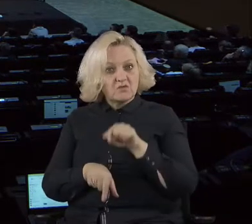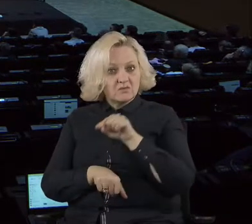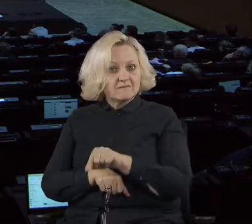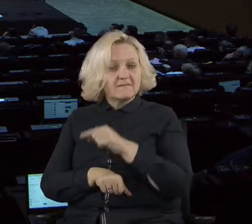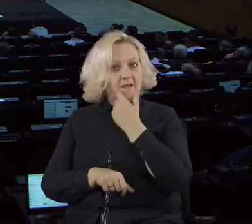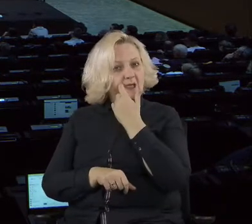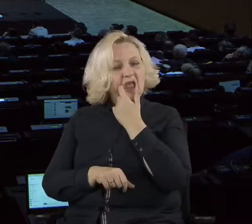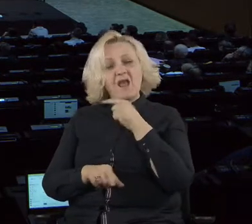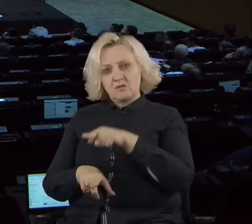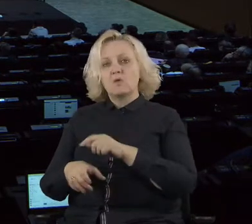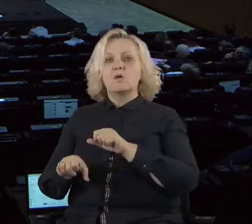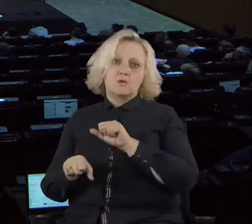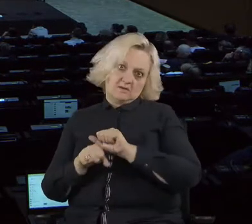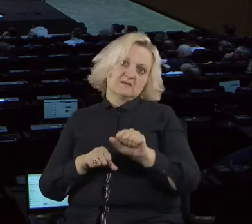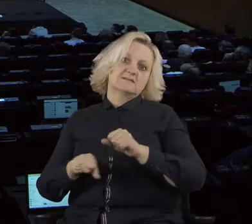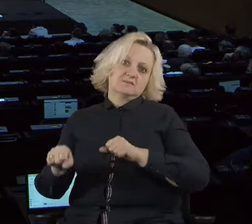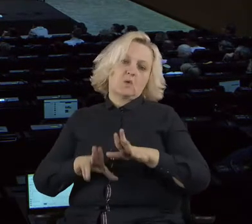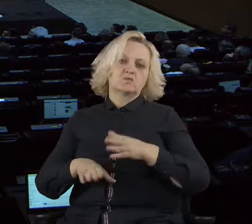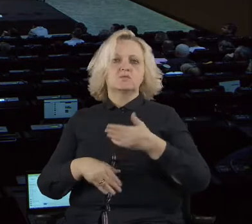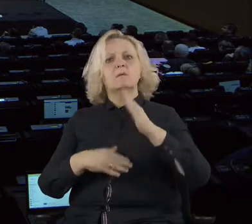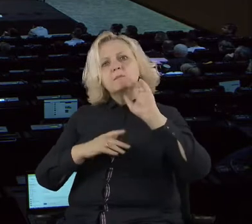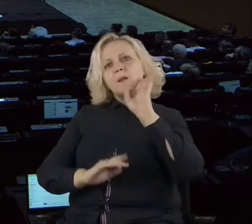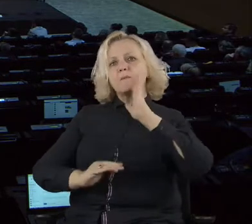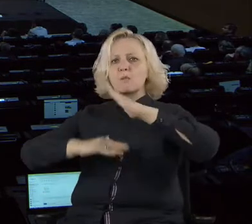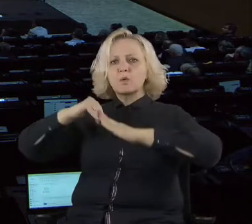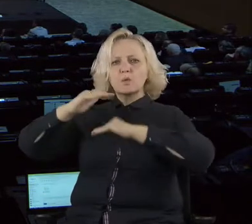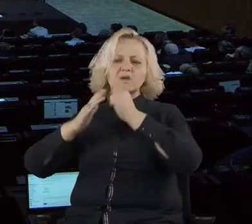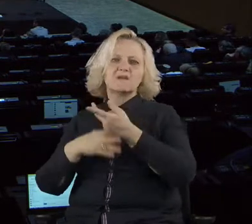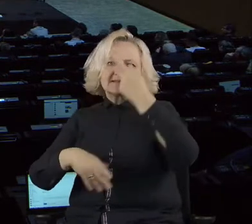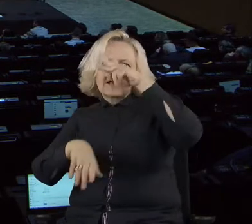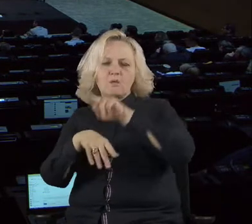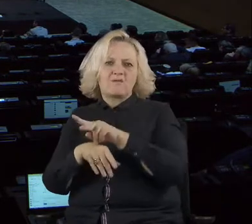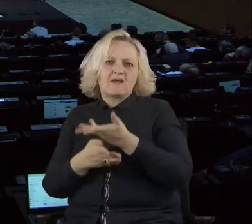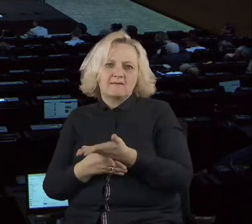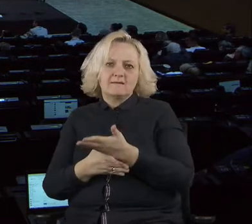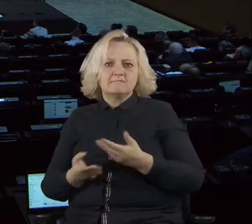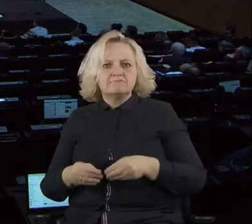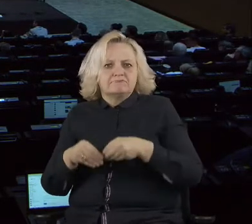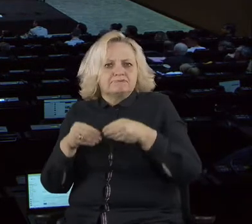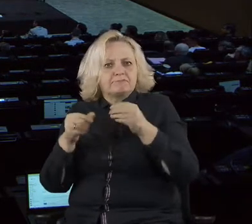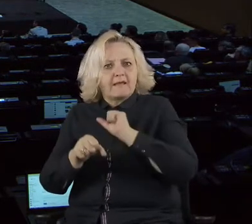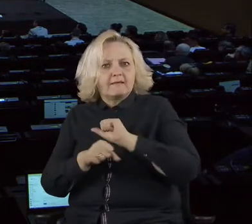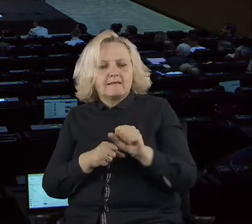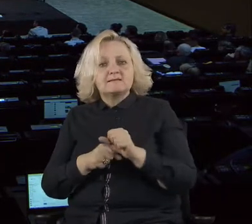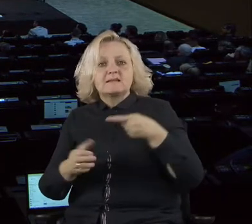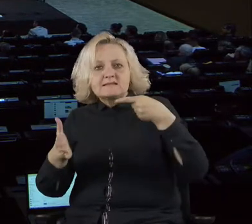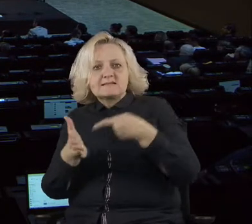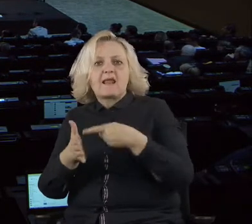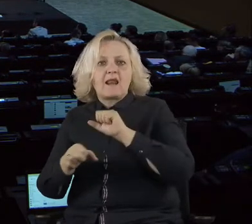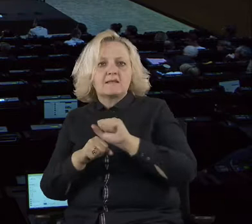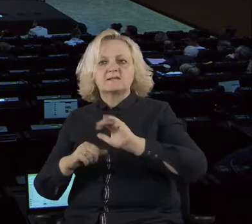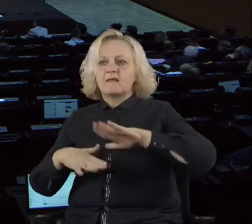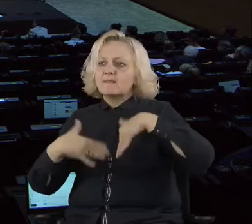in terms of gop tech, civic tech, of any technology that is aimed at empowering citizens for democratic